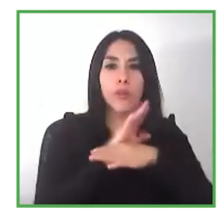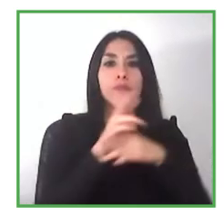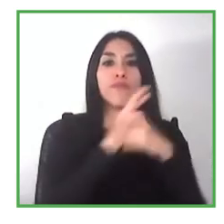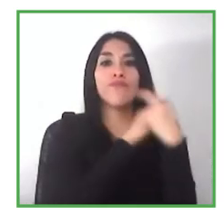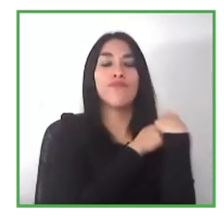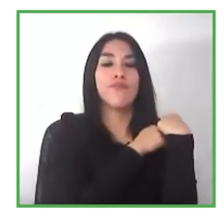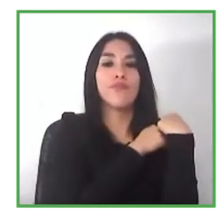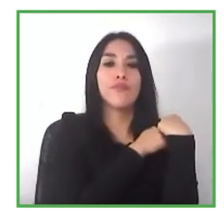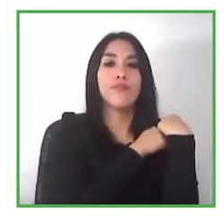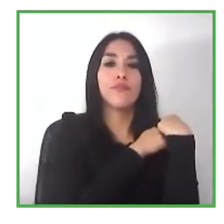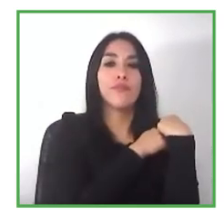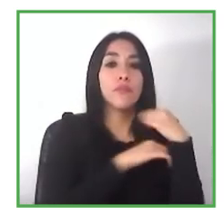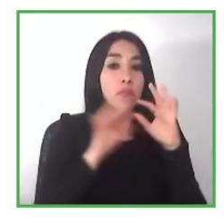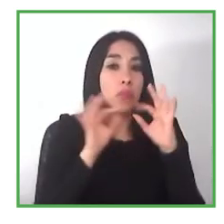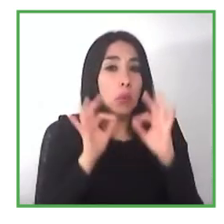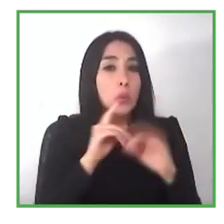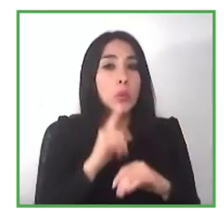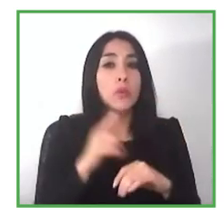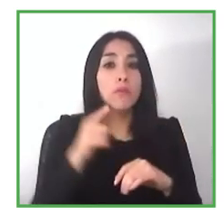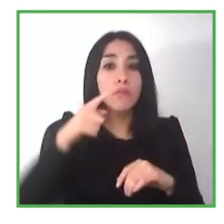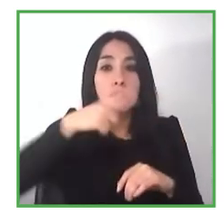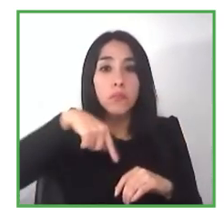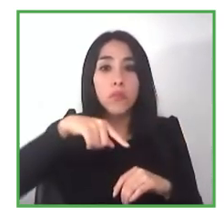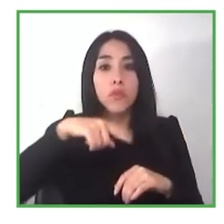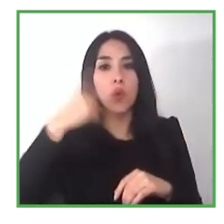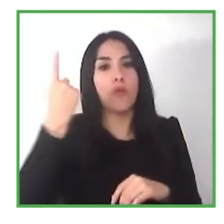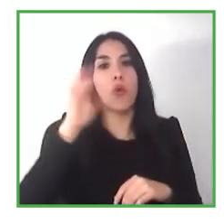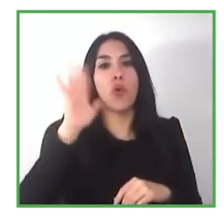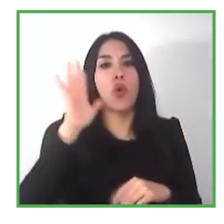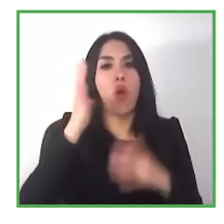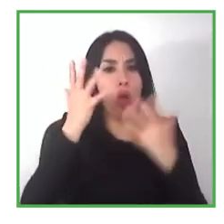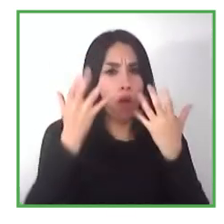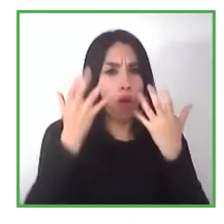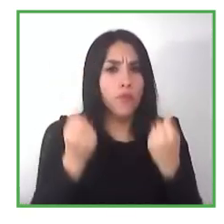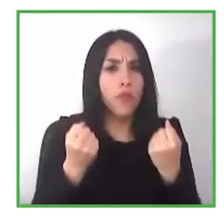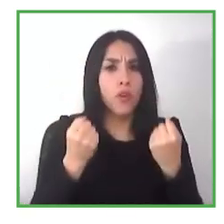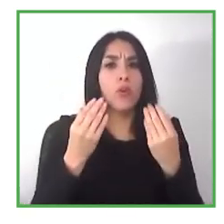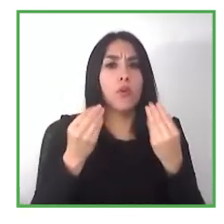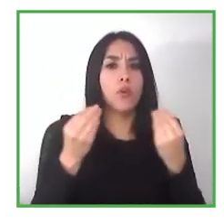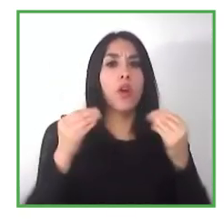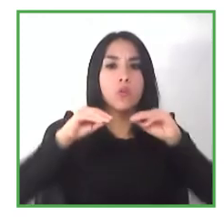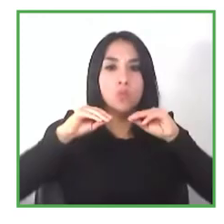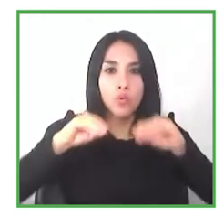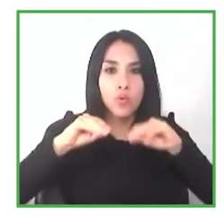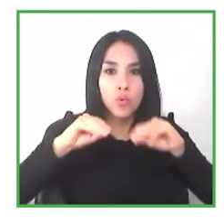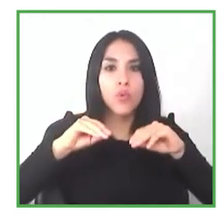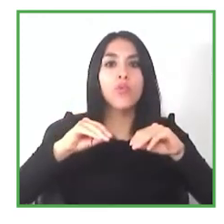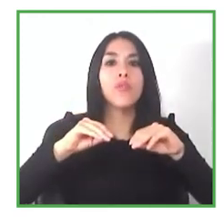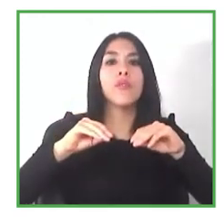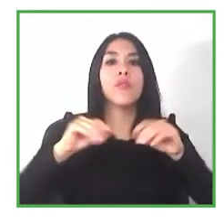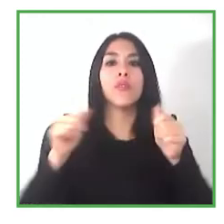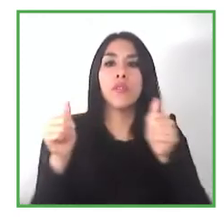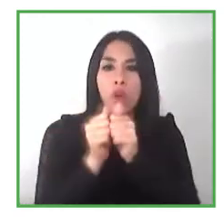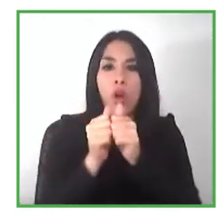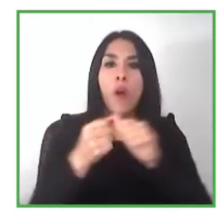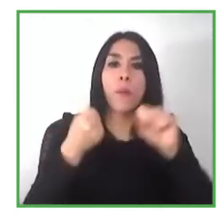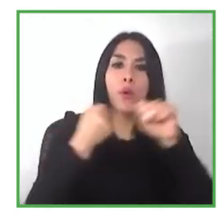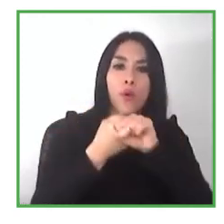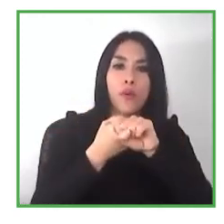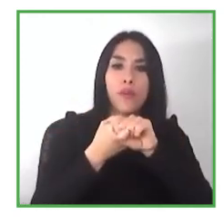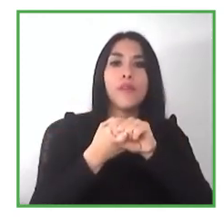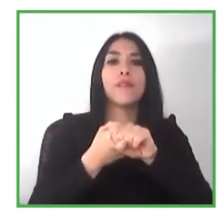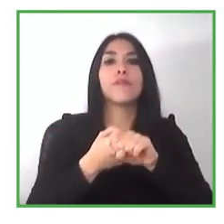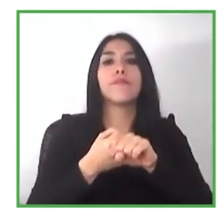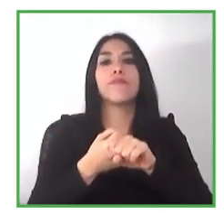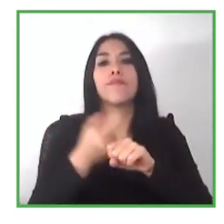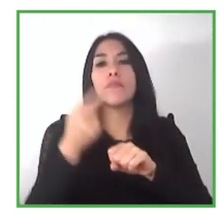those barriers a whole lot easier but it is still difficult as i said when i started if it is a an employer that has never been associated with a person